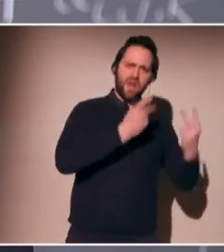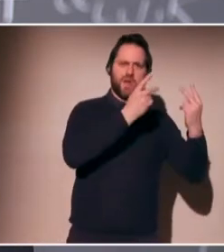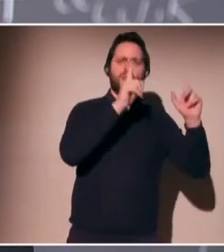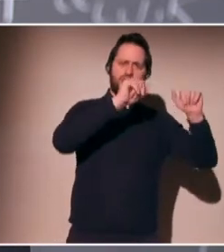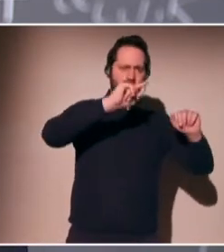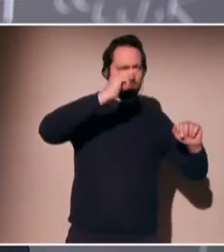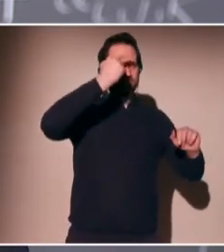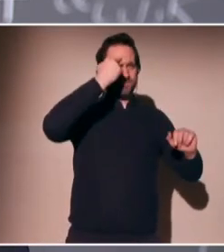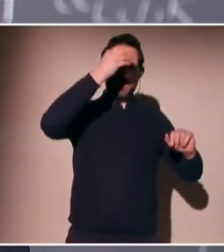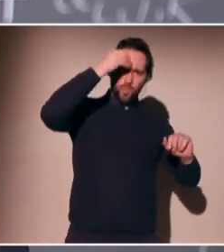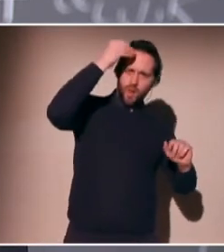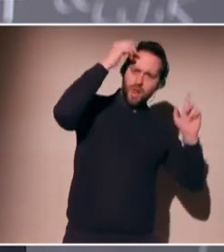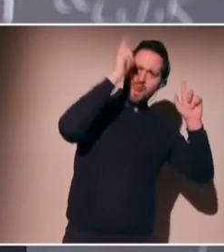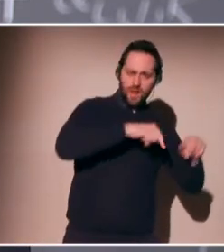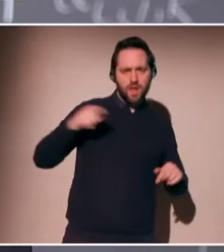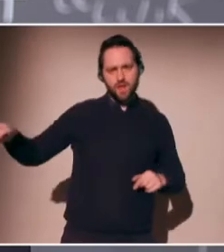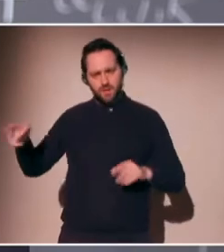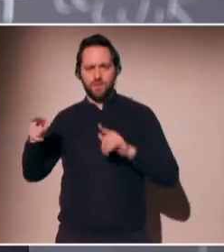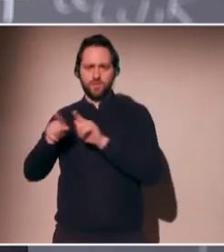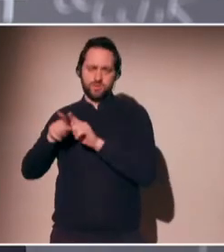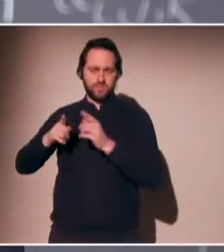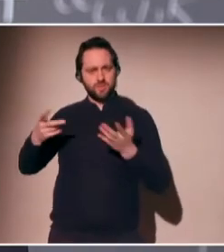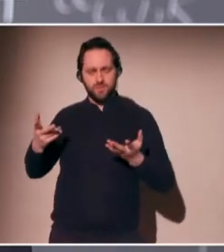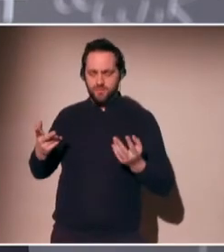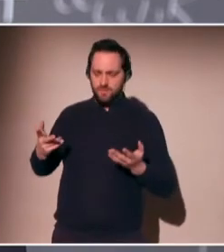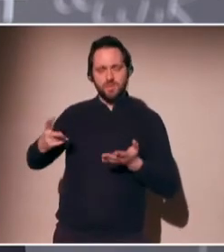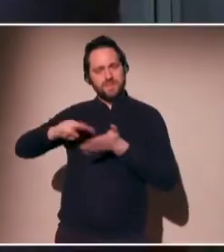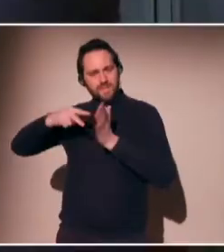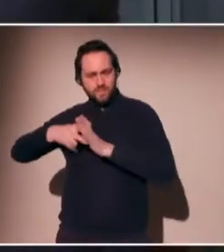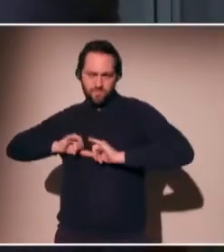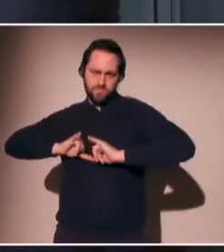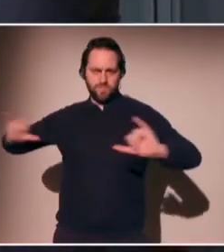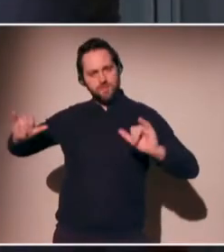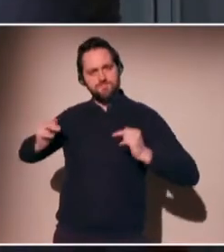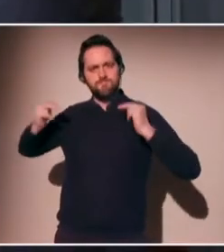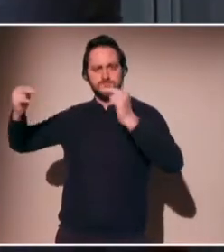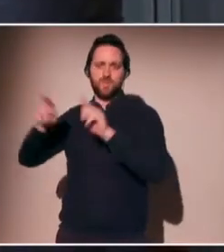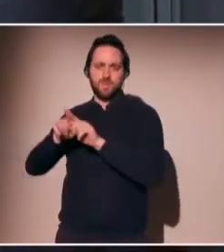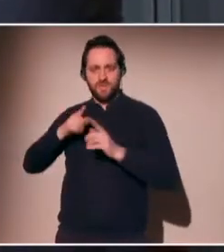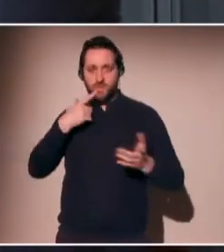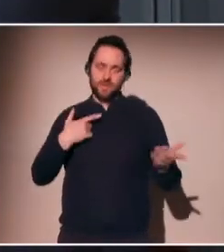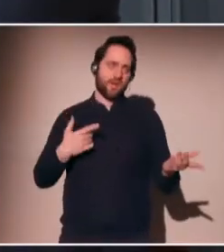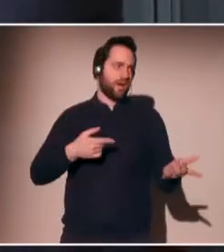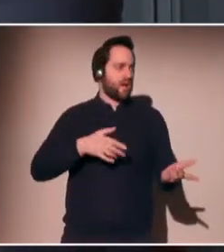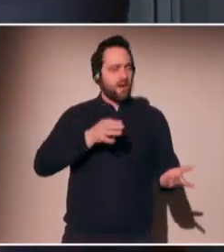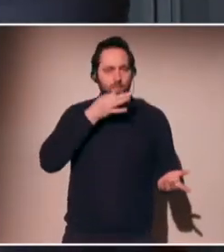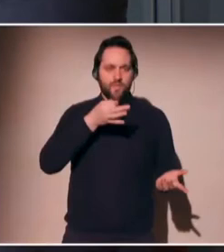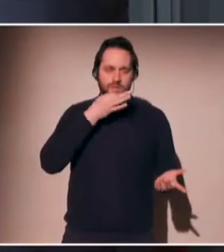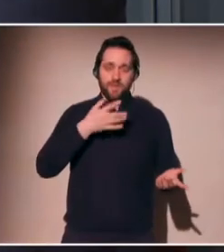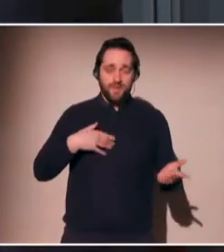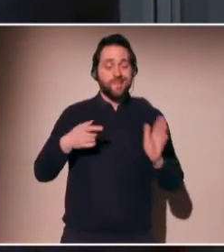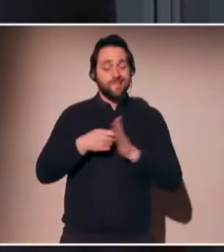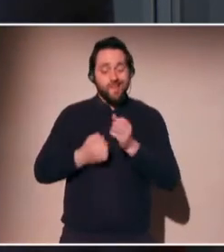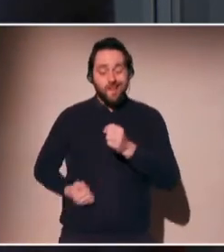of understanding of values. So, research has to come out of France. We have to find that the right sort of tools